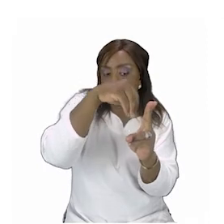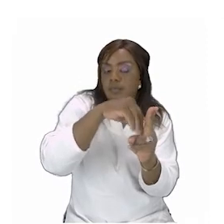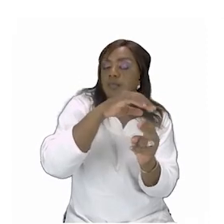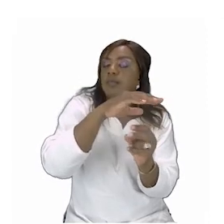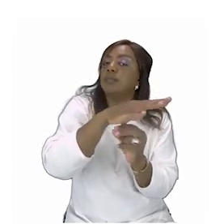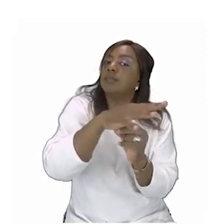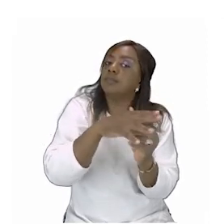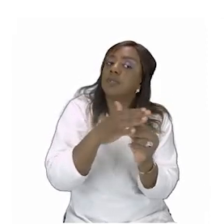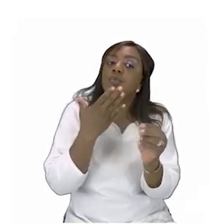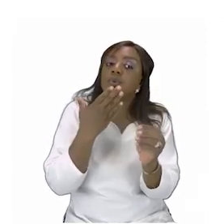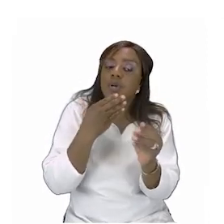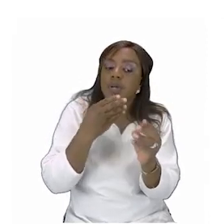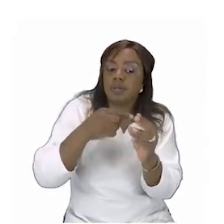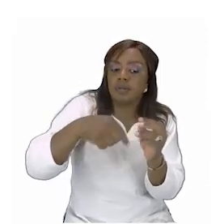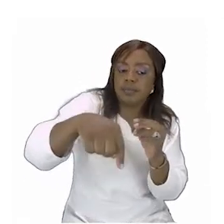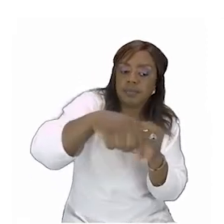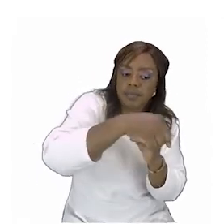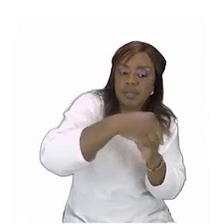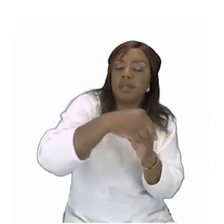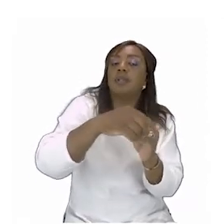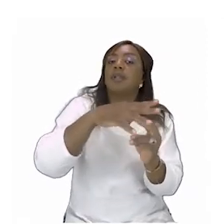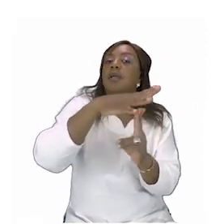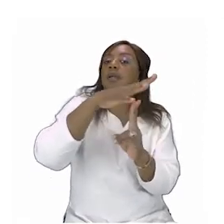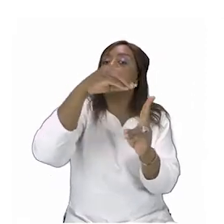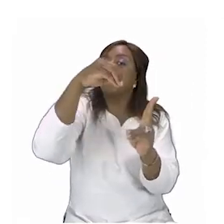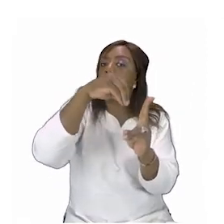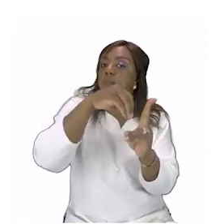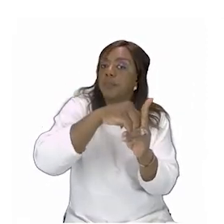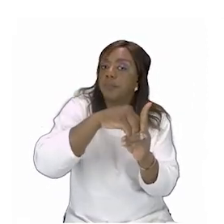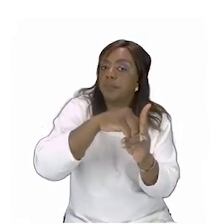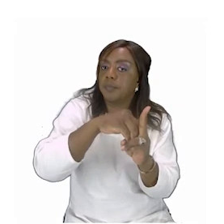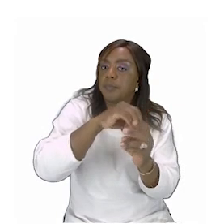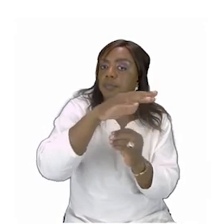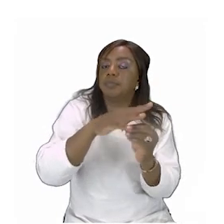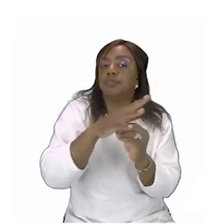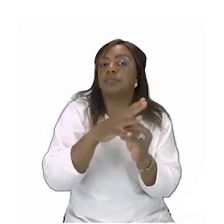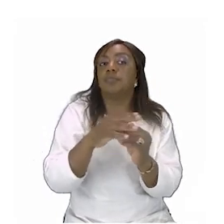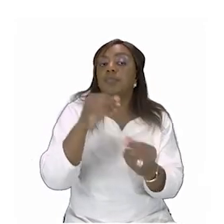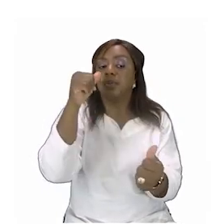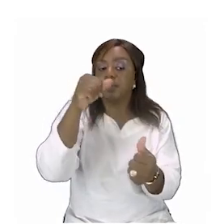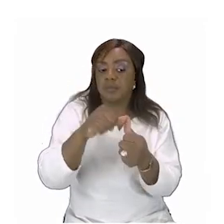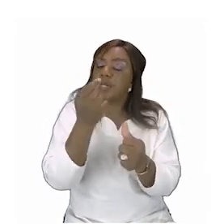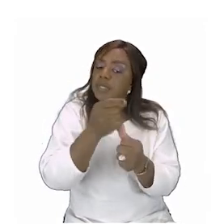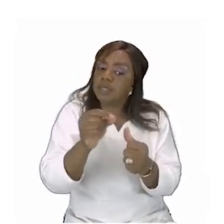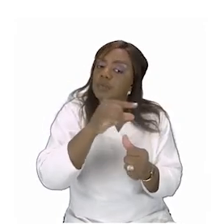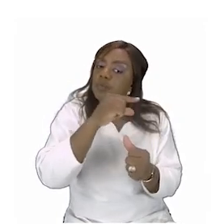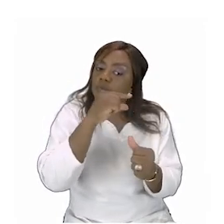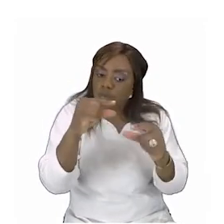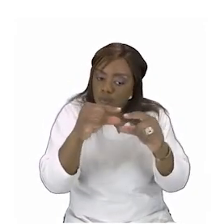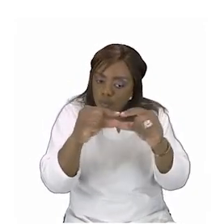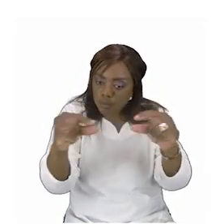extended family members remember to write inside the blocks the name of the family